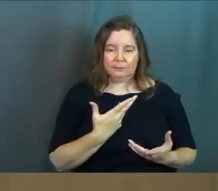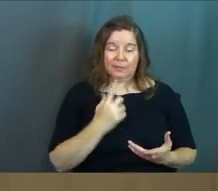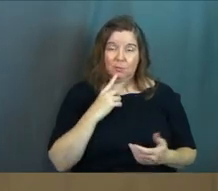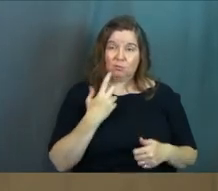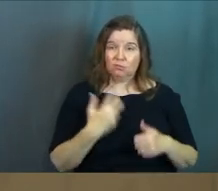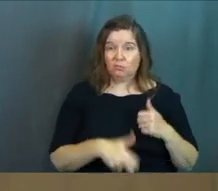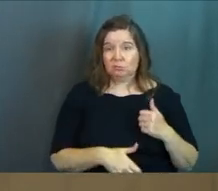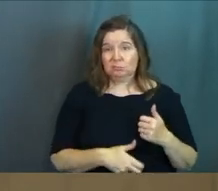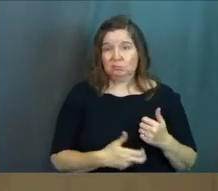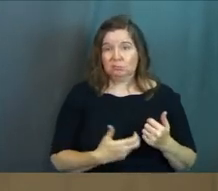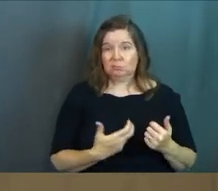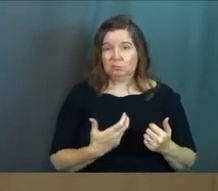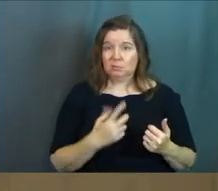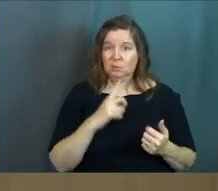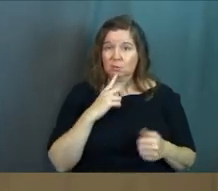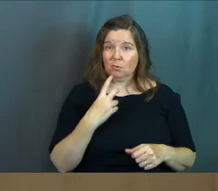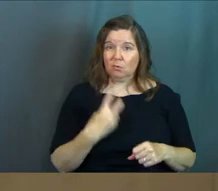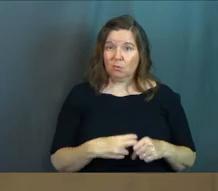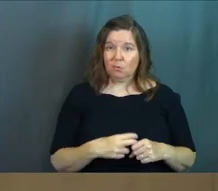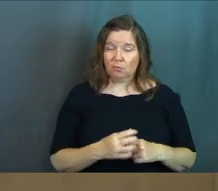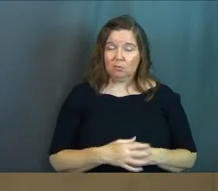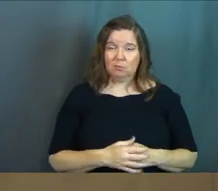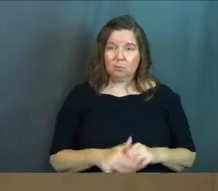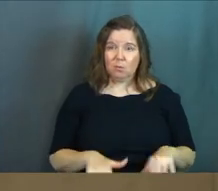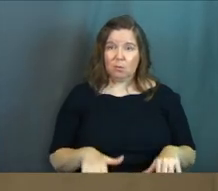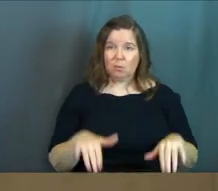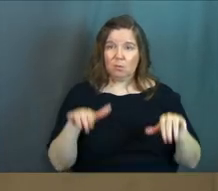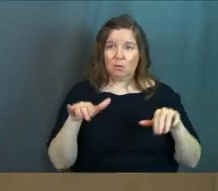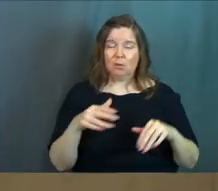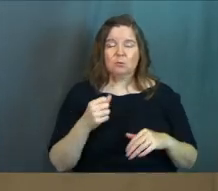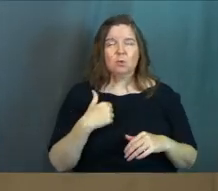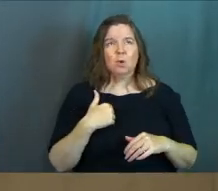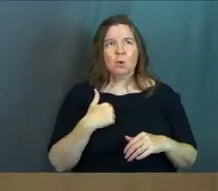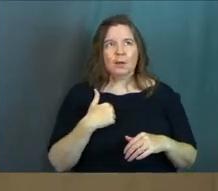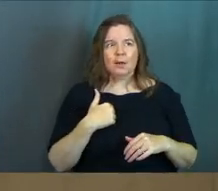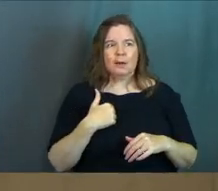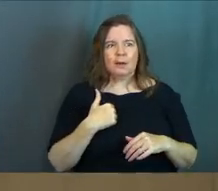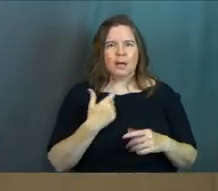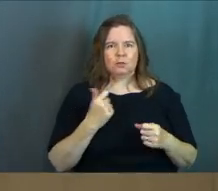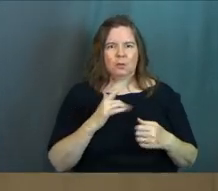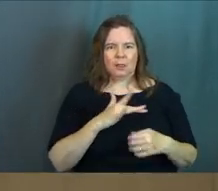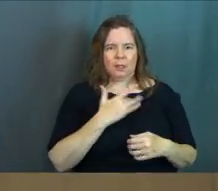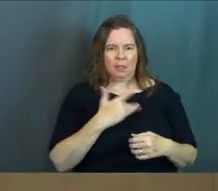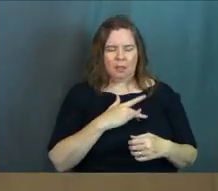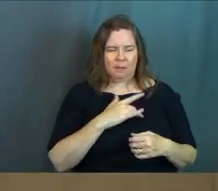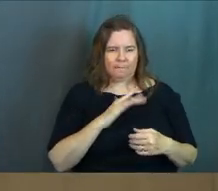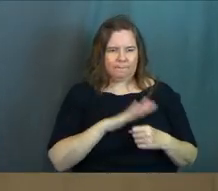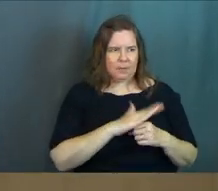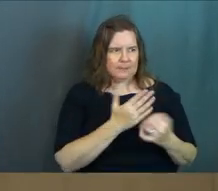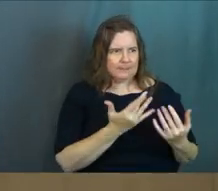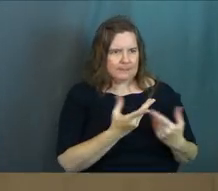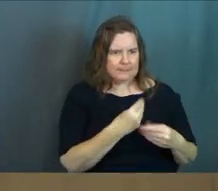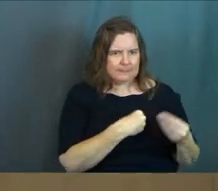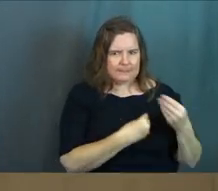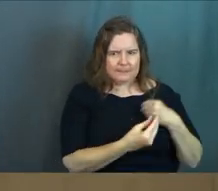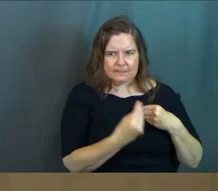rough. It was tough. And it was really hard growing up. And so I filled that with a lot of fake confidence.